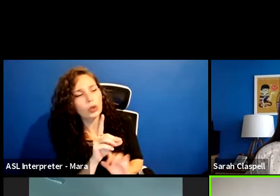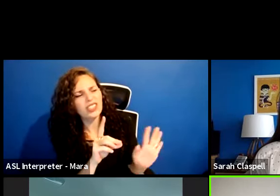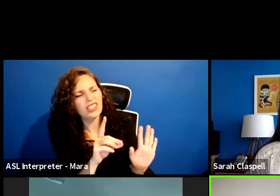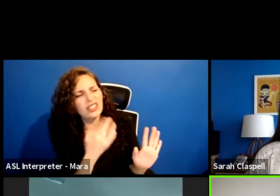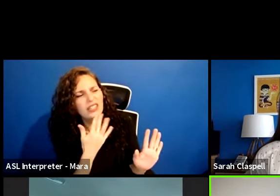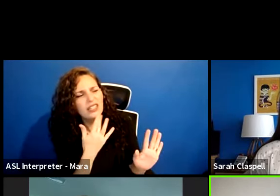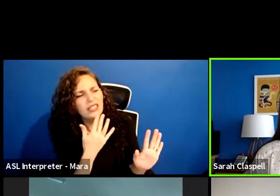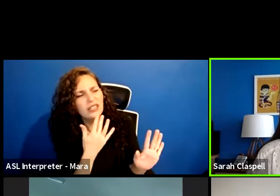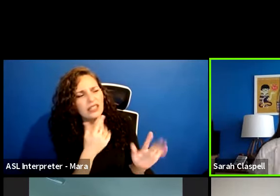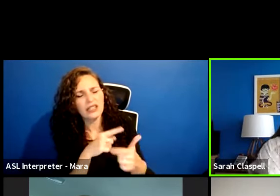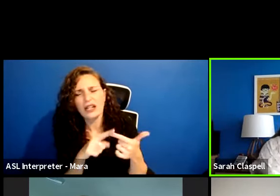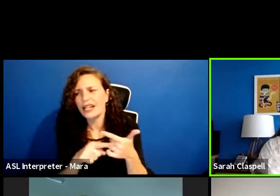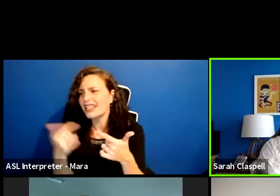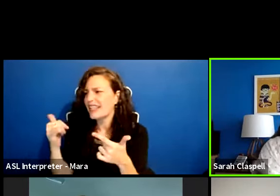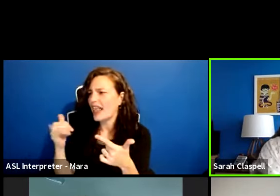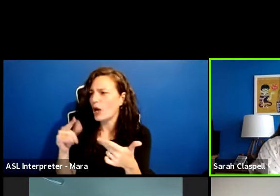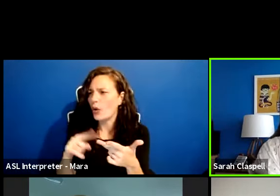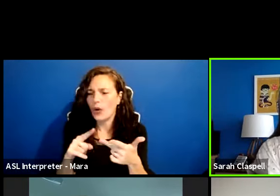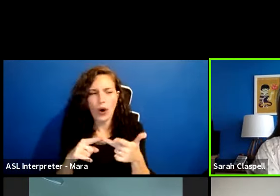wheels.